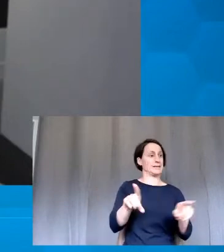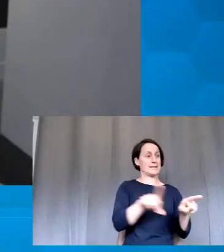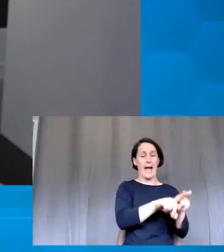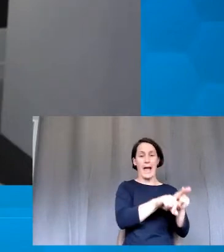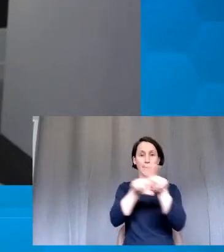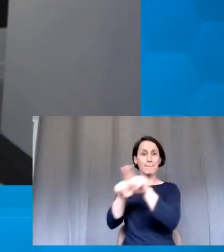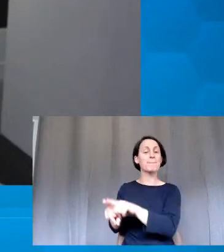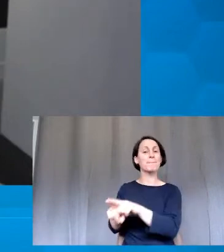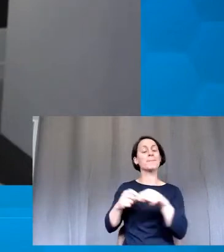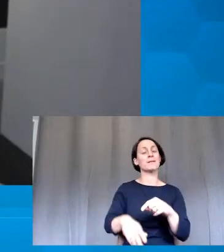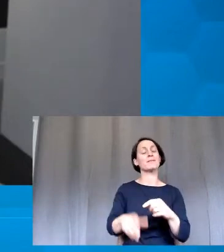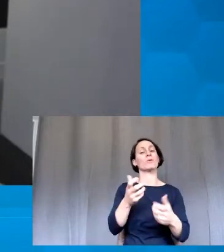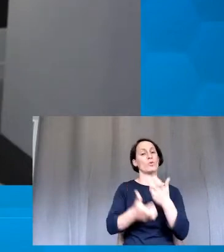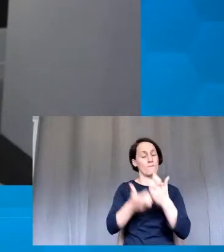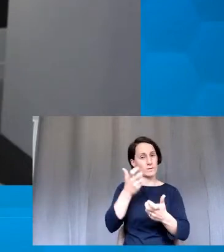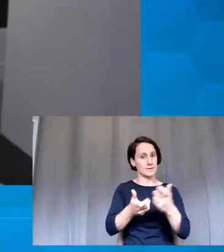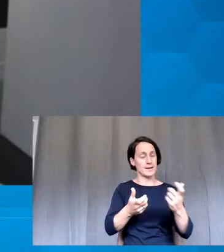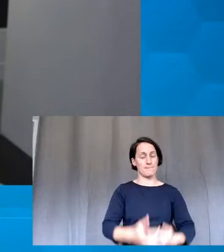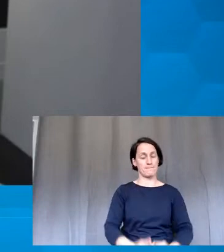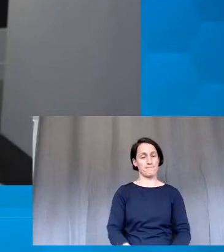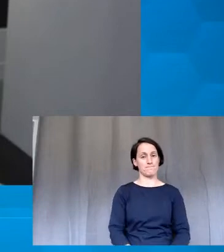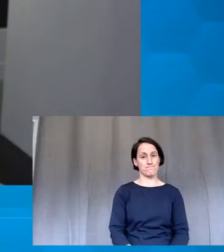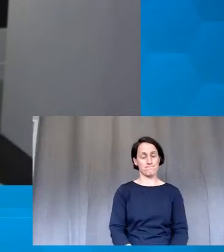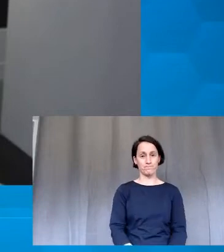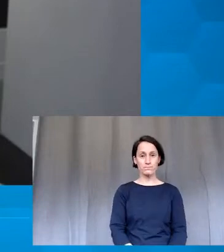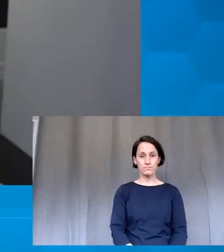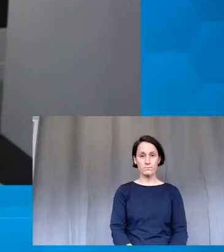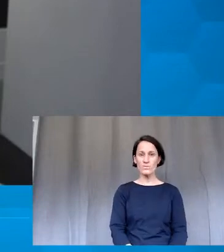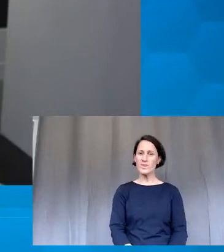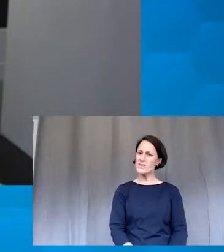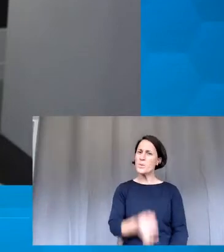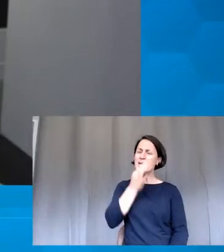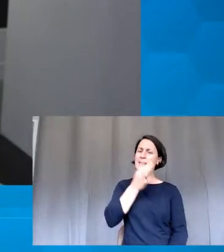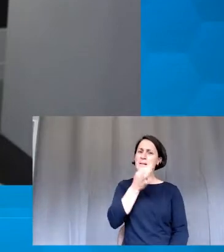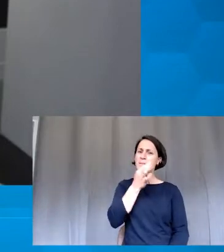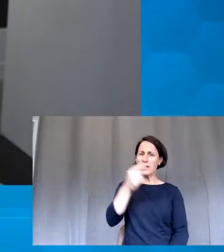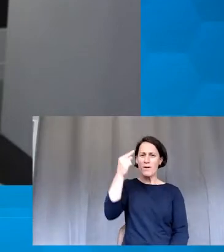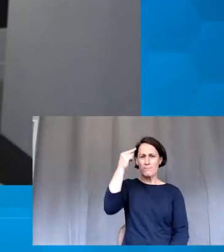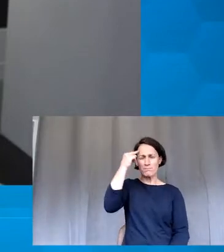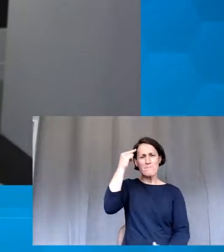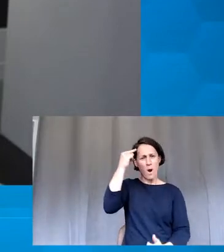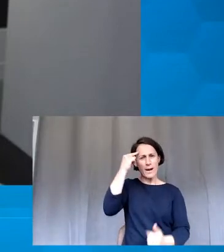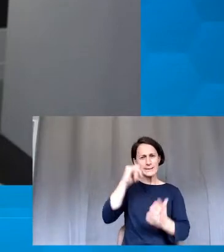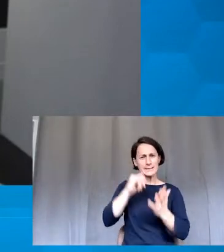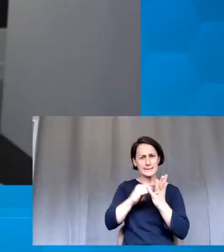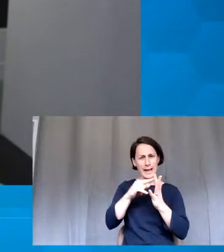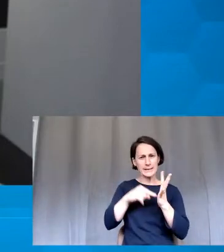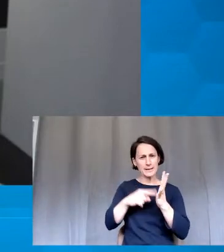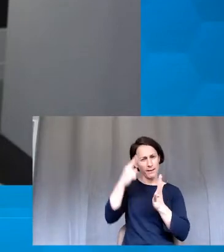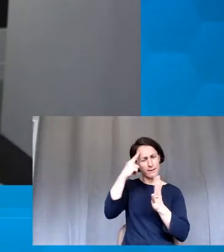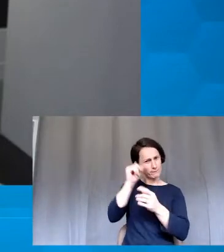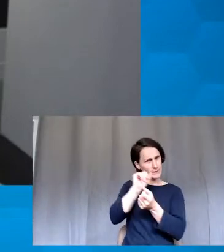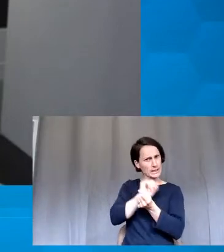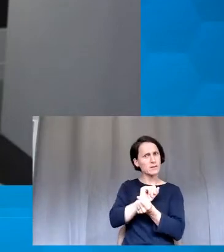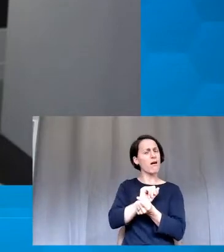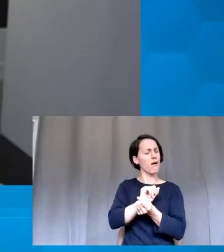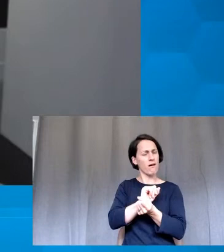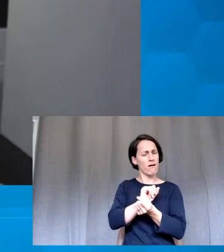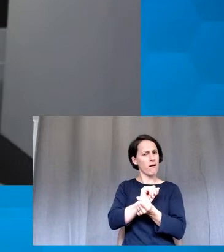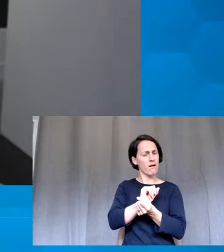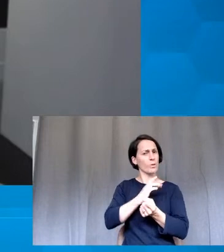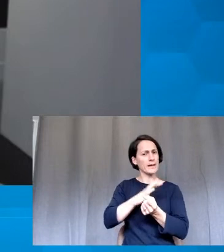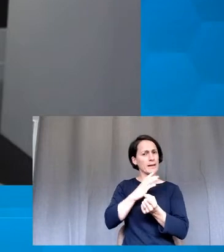helping to change the mindset of the students needing support, but the mindset of the students around them so that that stigma is less,